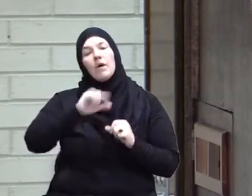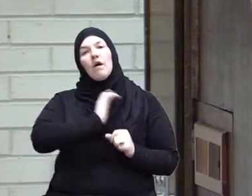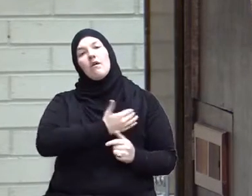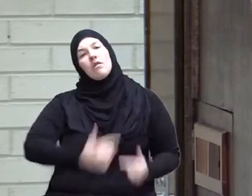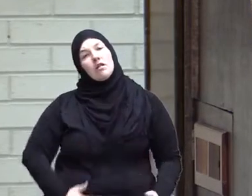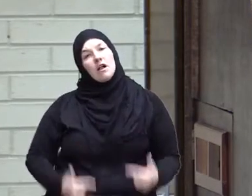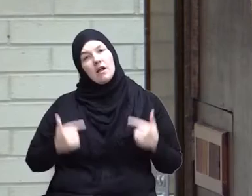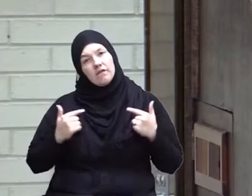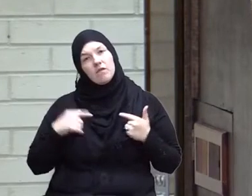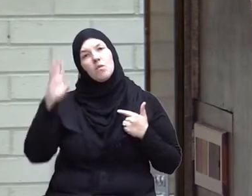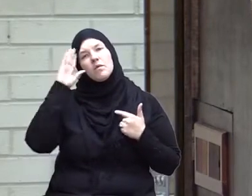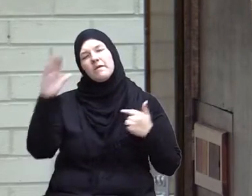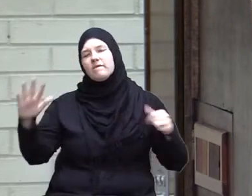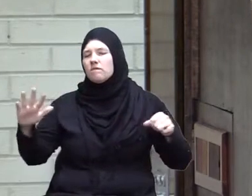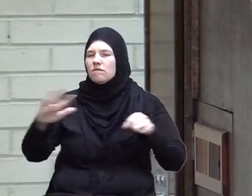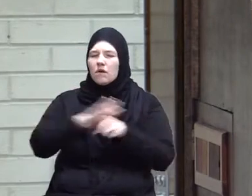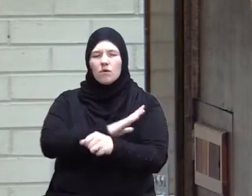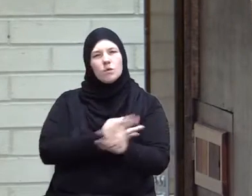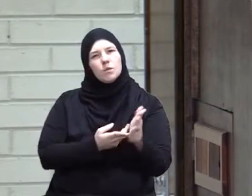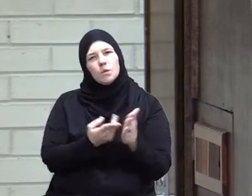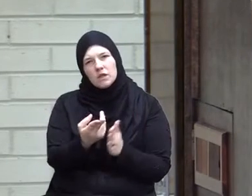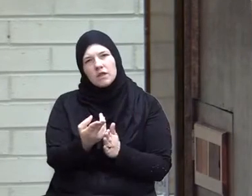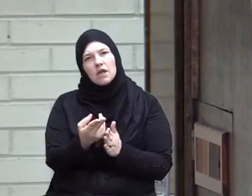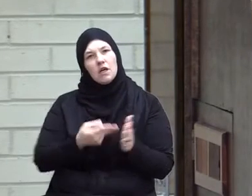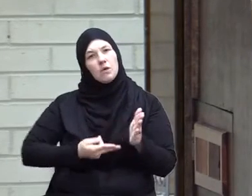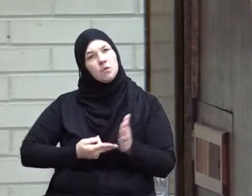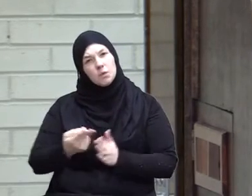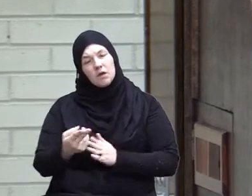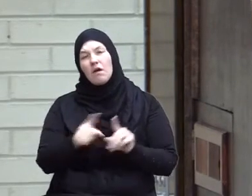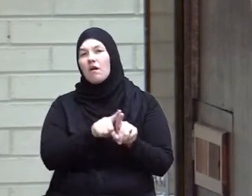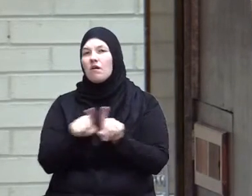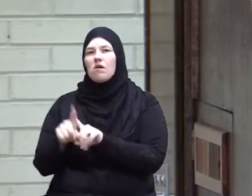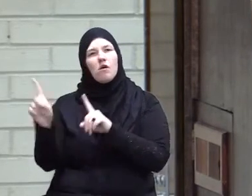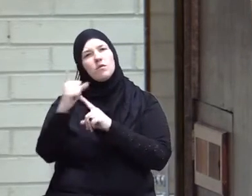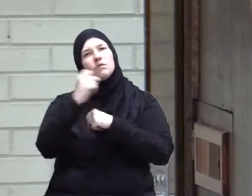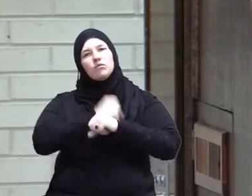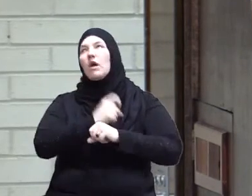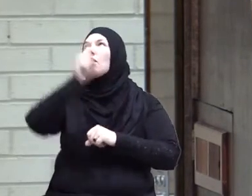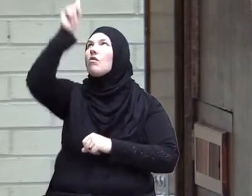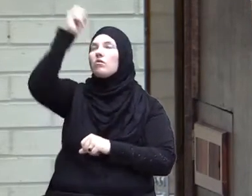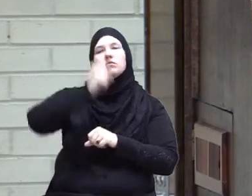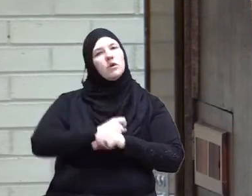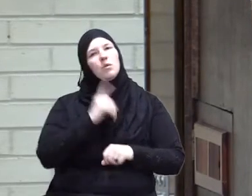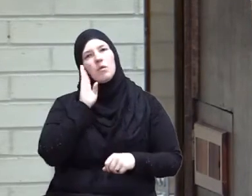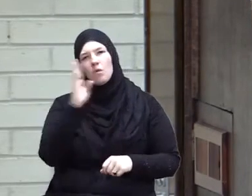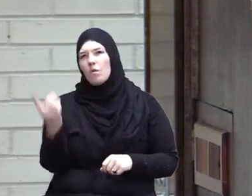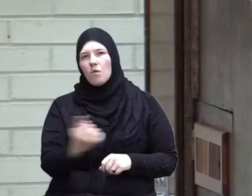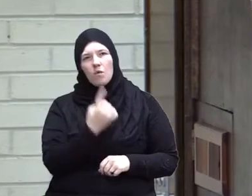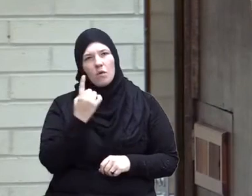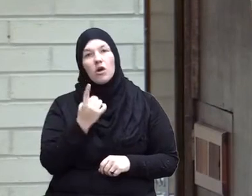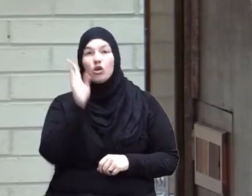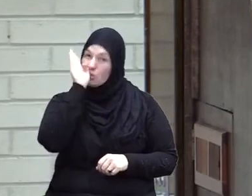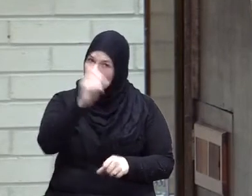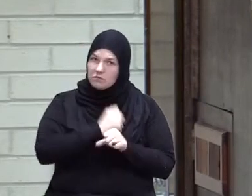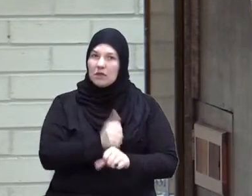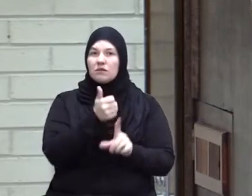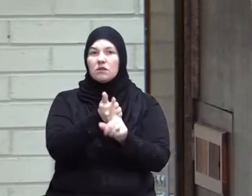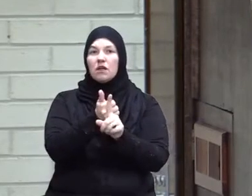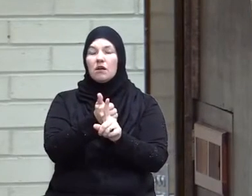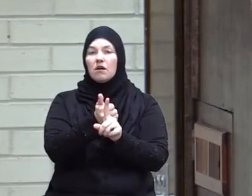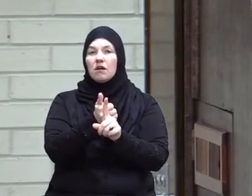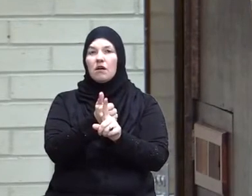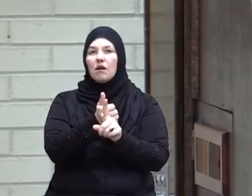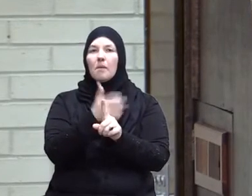life will be full of truth and truth is always protected by Allah so you will be protected by